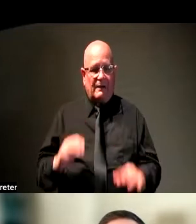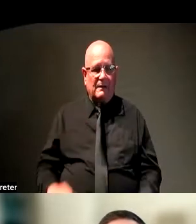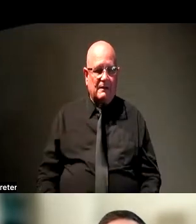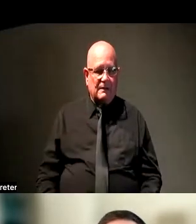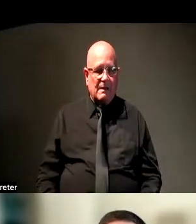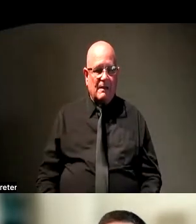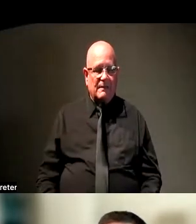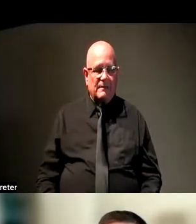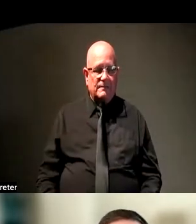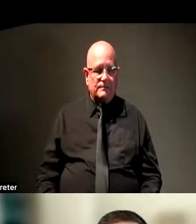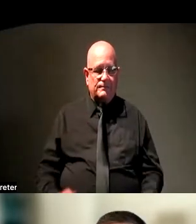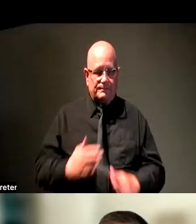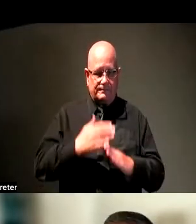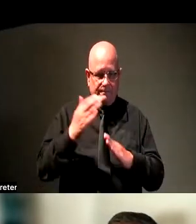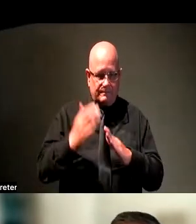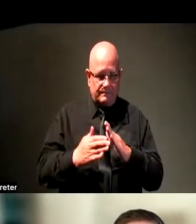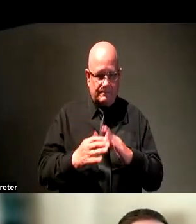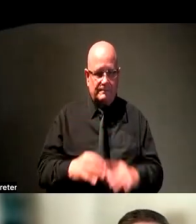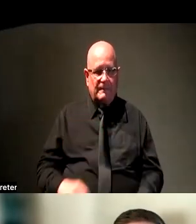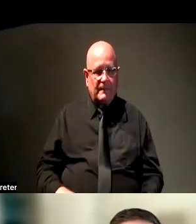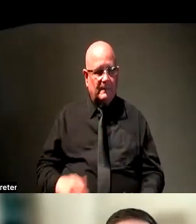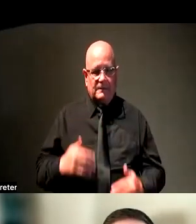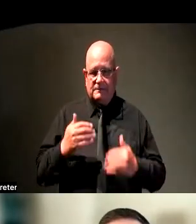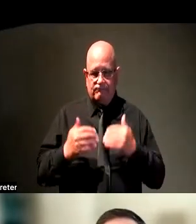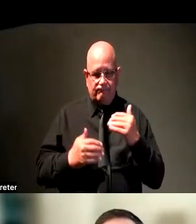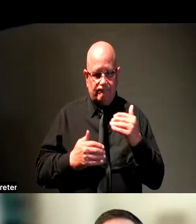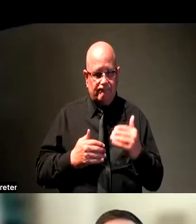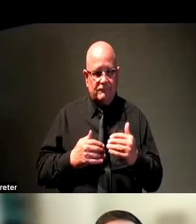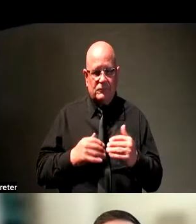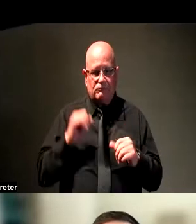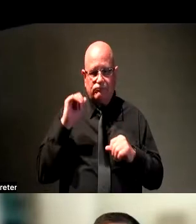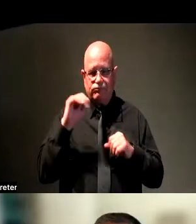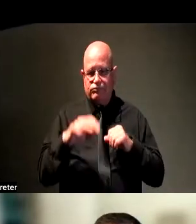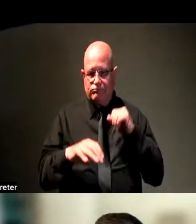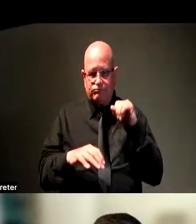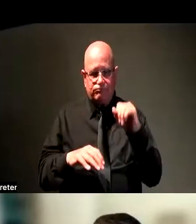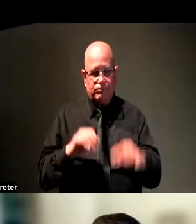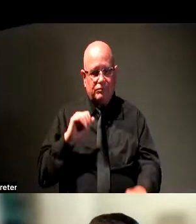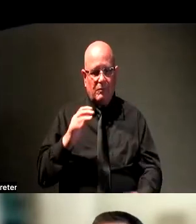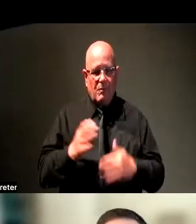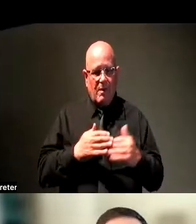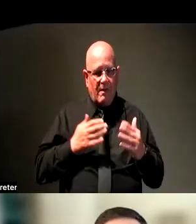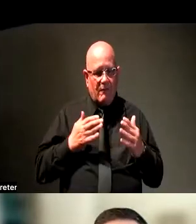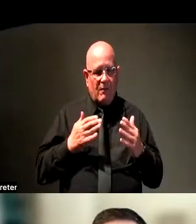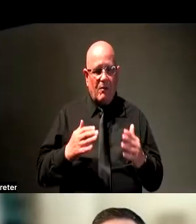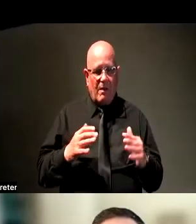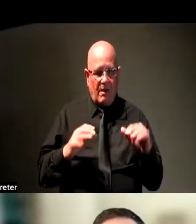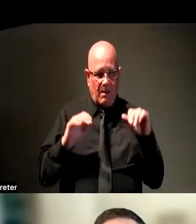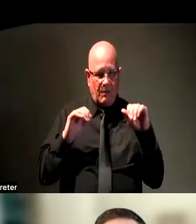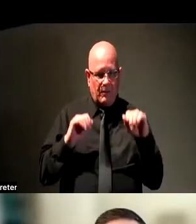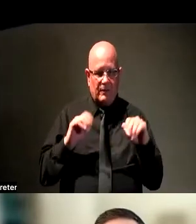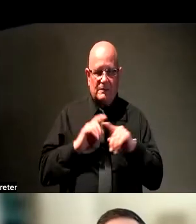is we rapidly just threw everything that we could online in whatever platform we could